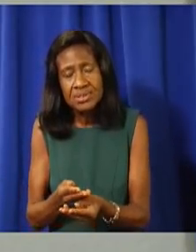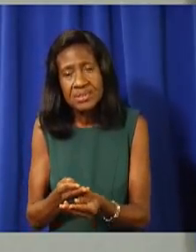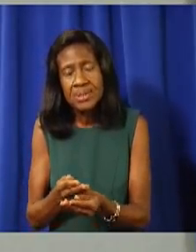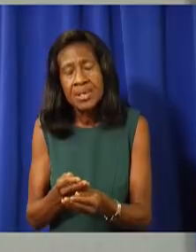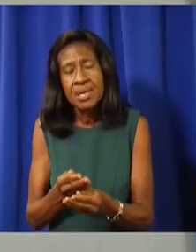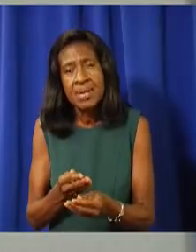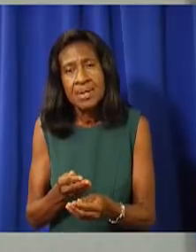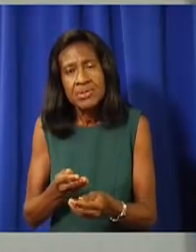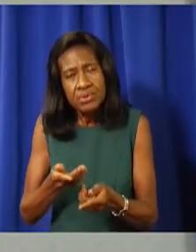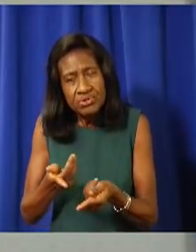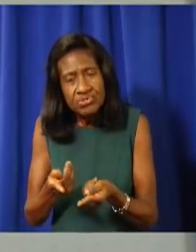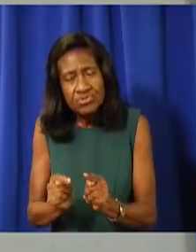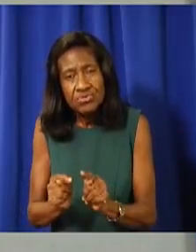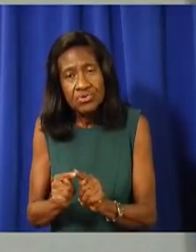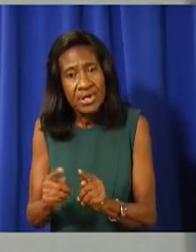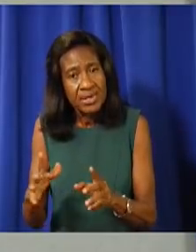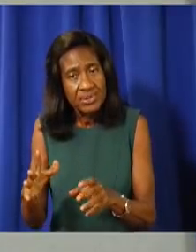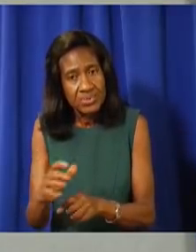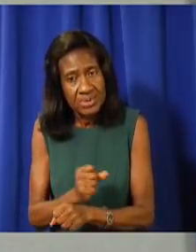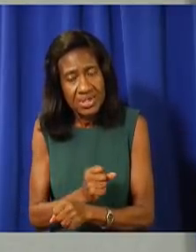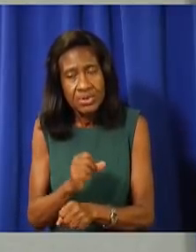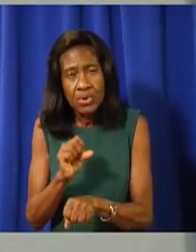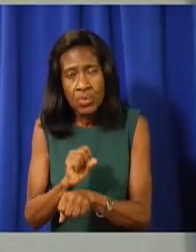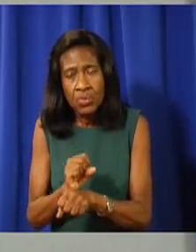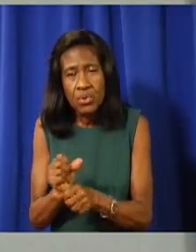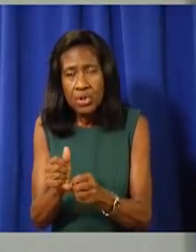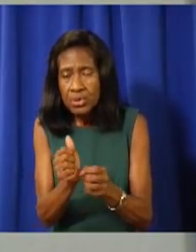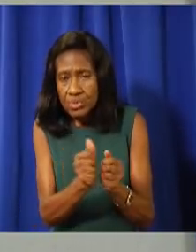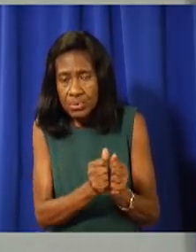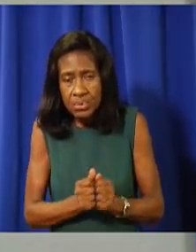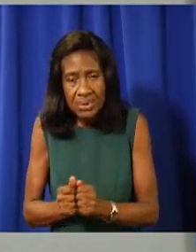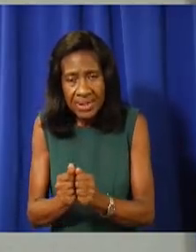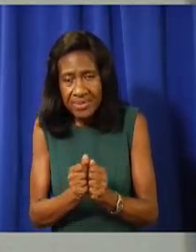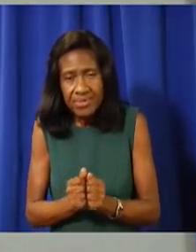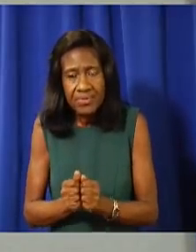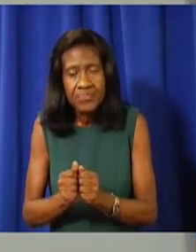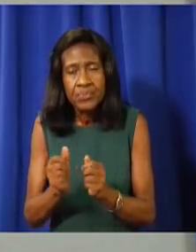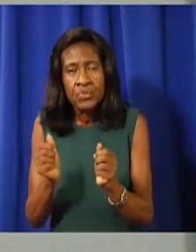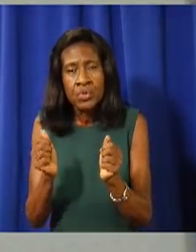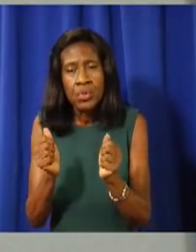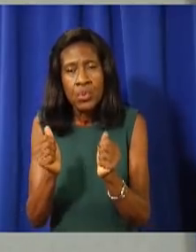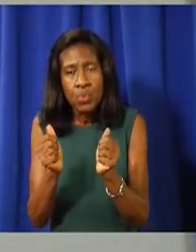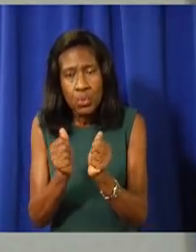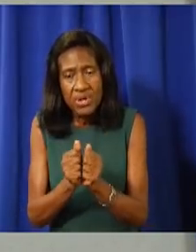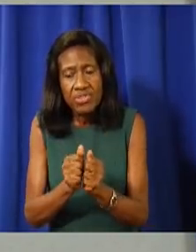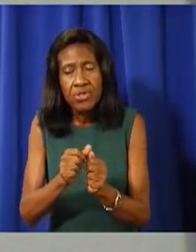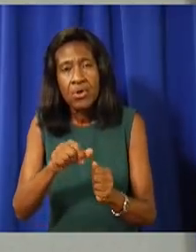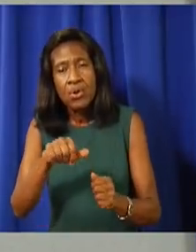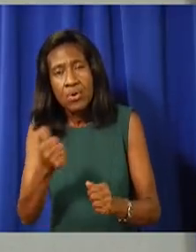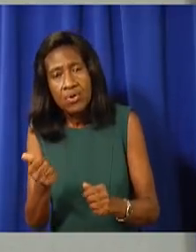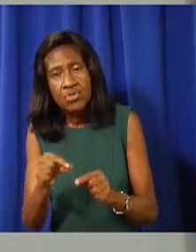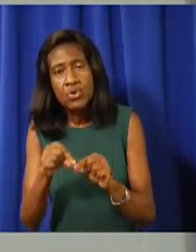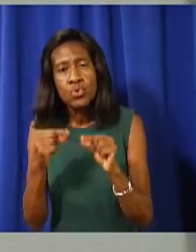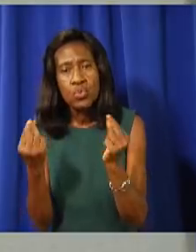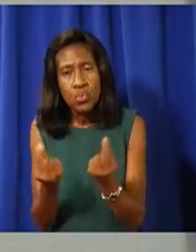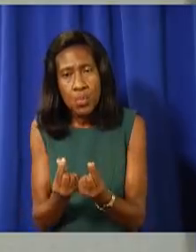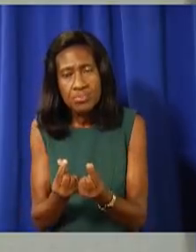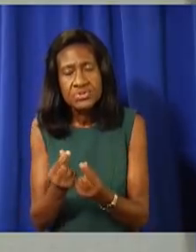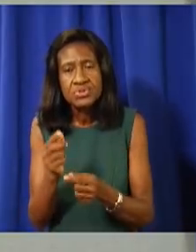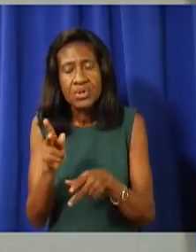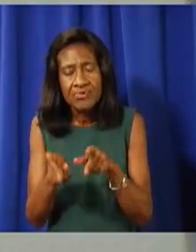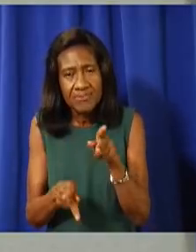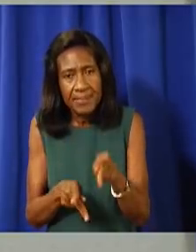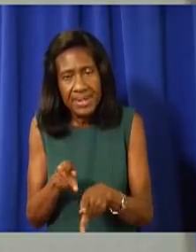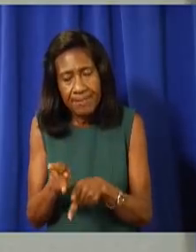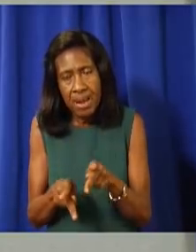as the Minister for Health mentioned. Both of them